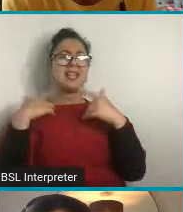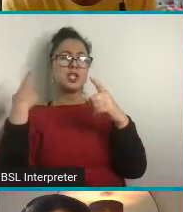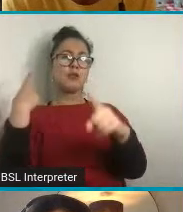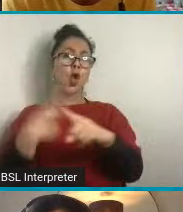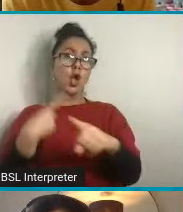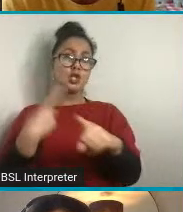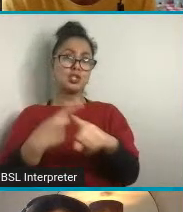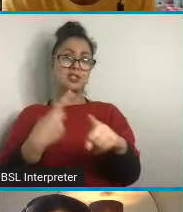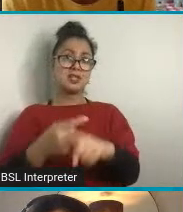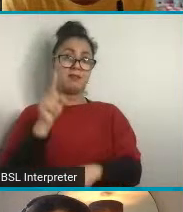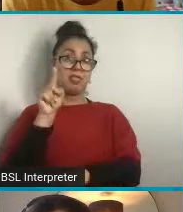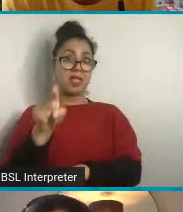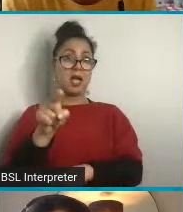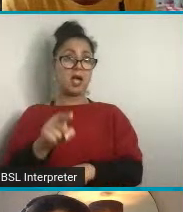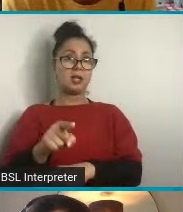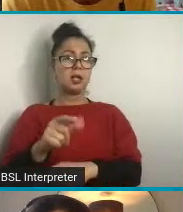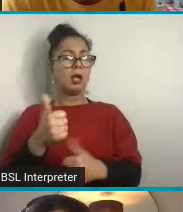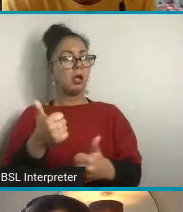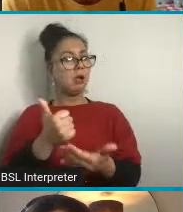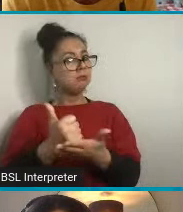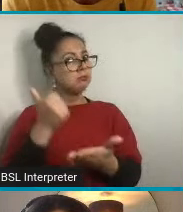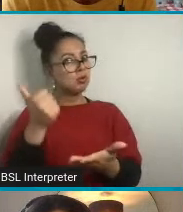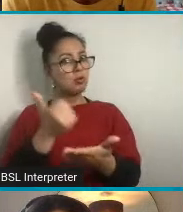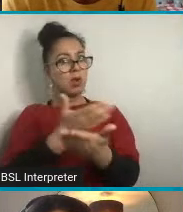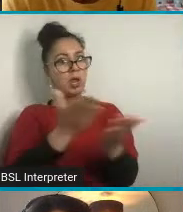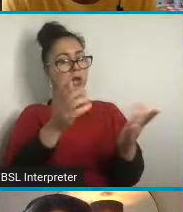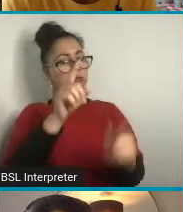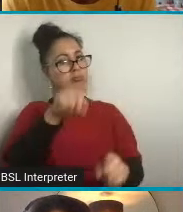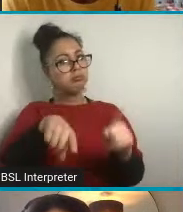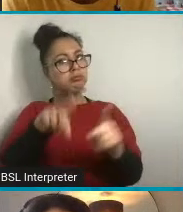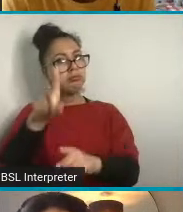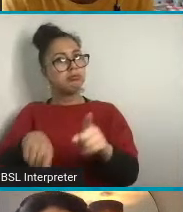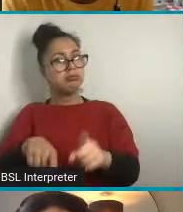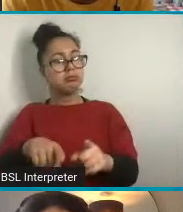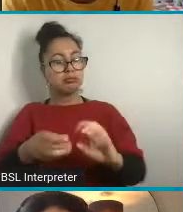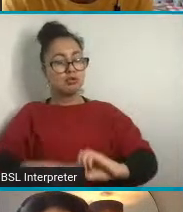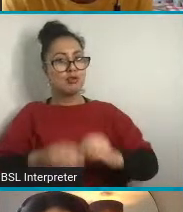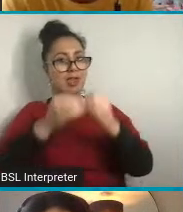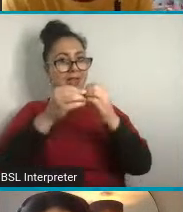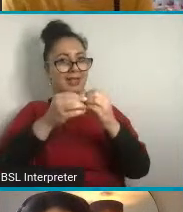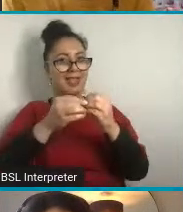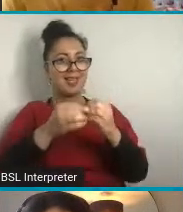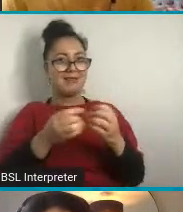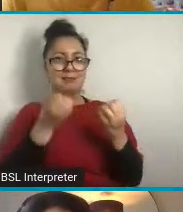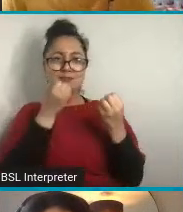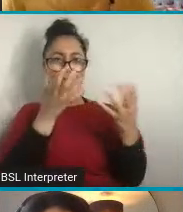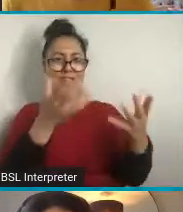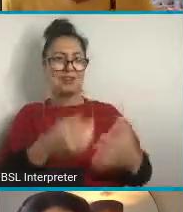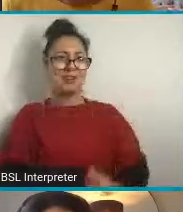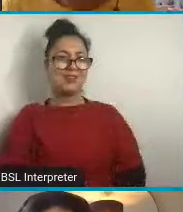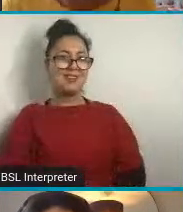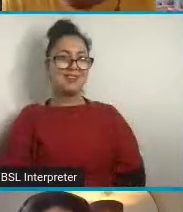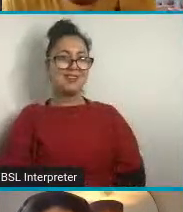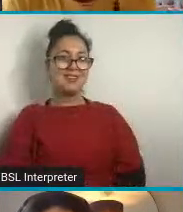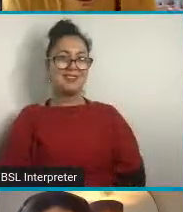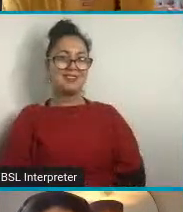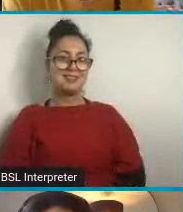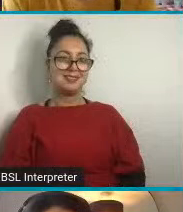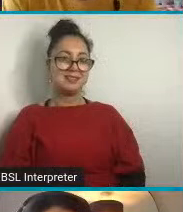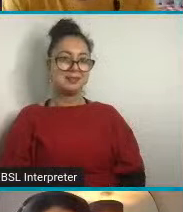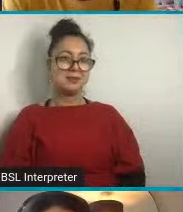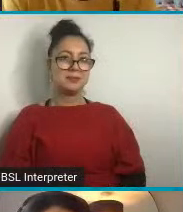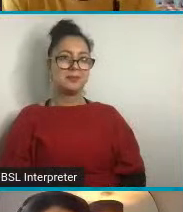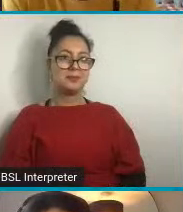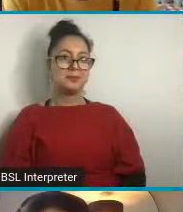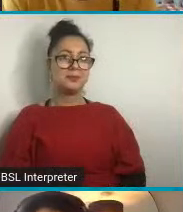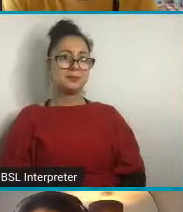Powerful piece. These are great. So creative. Wonderful. So again,